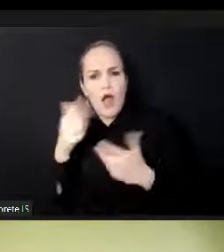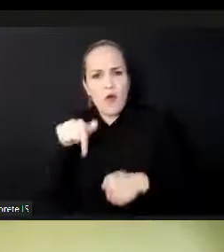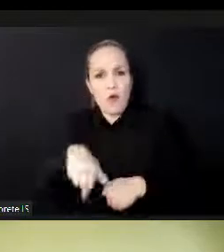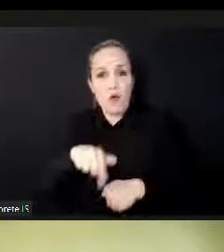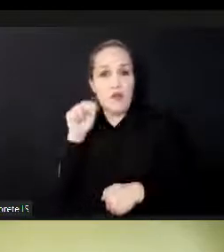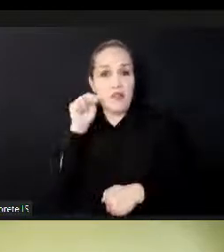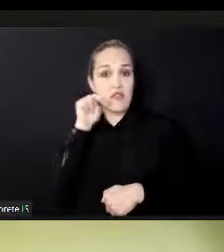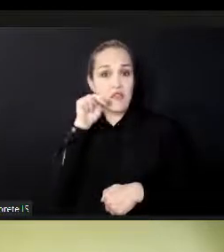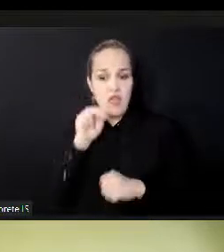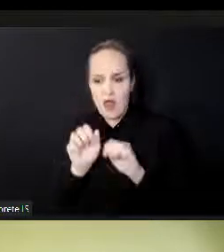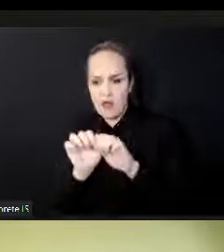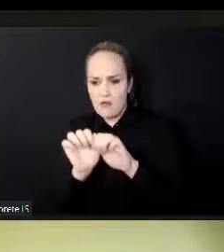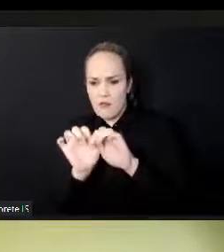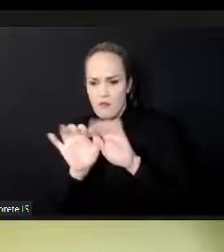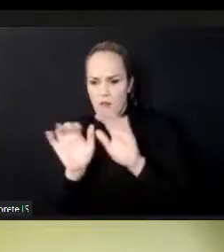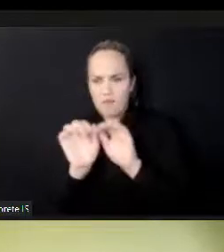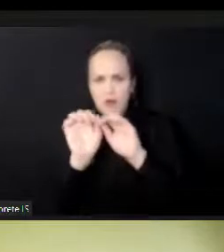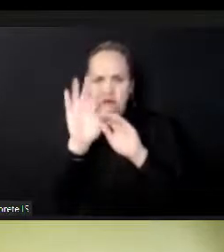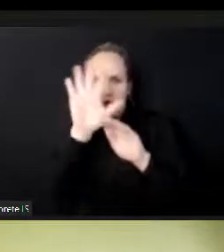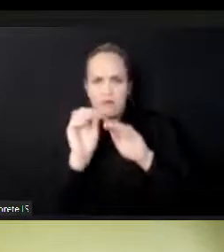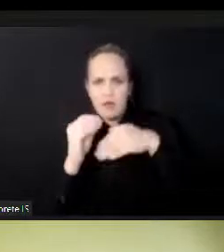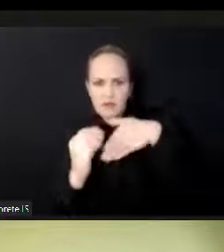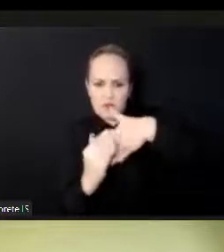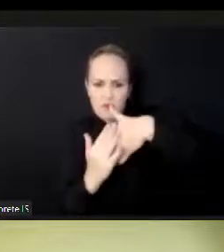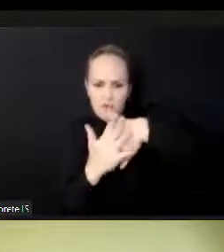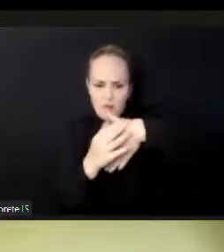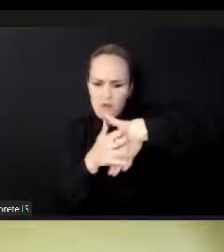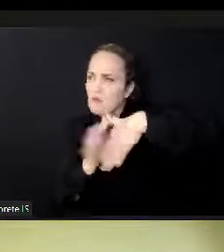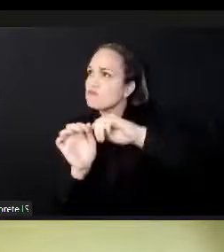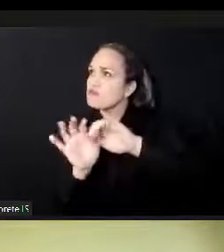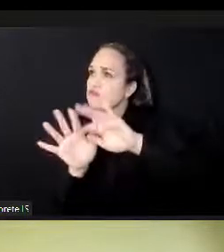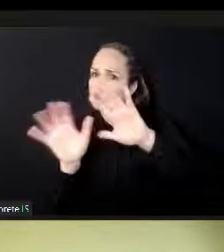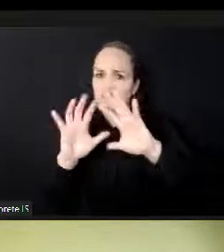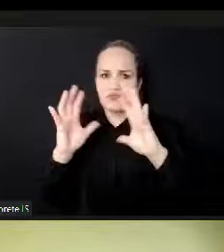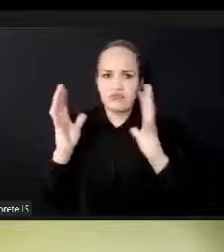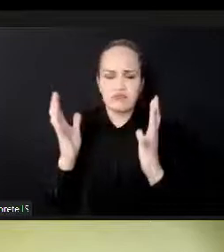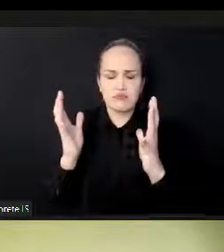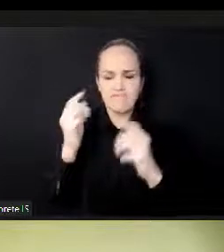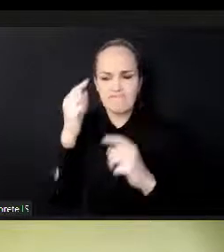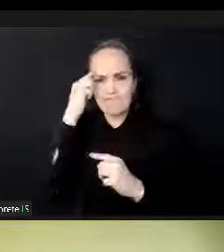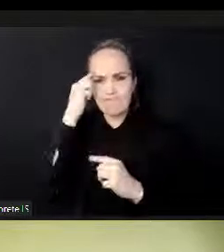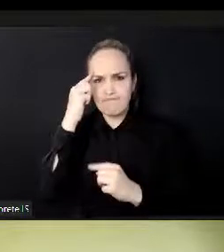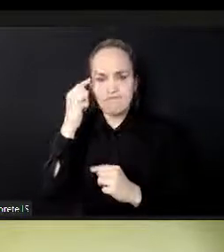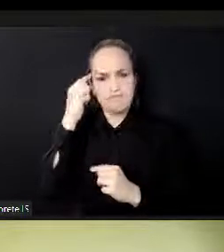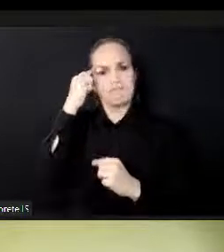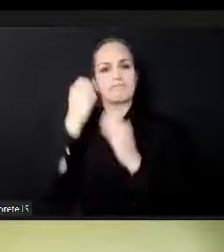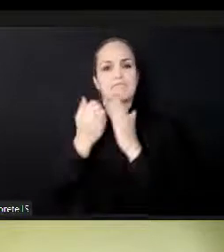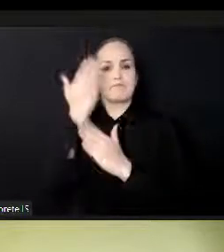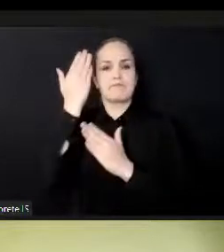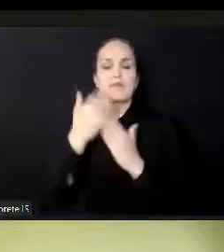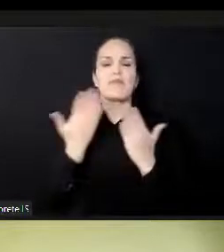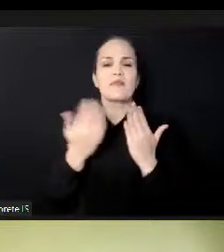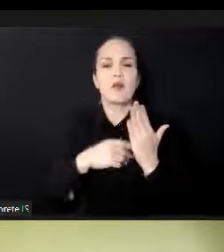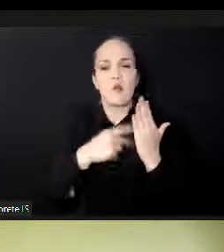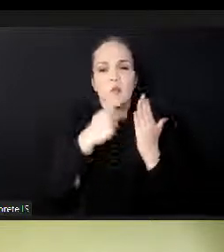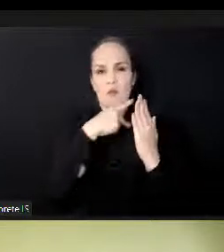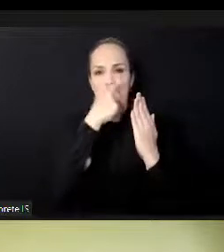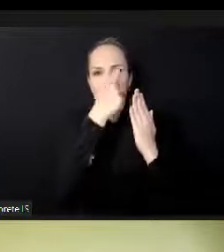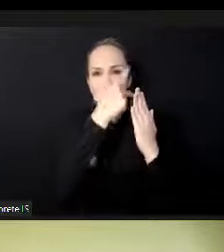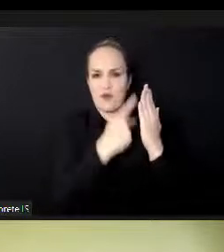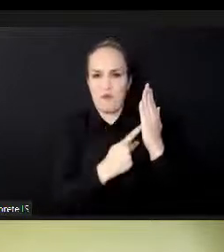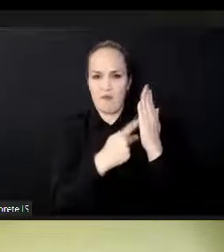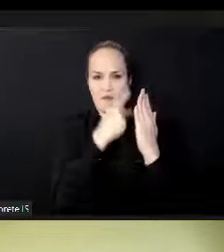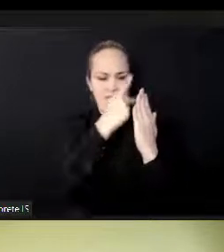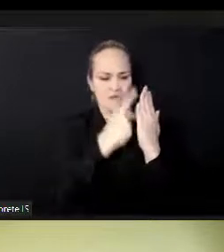effectively, in 2020, in the, you know, in the midst of our awful pandemic, we